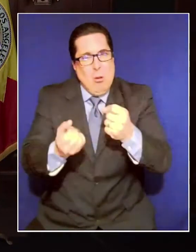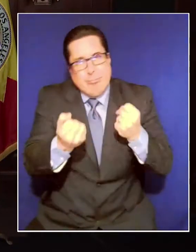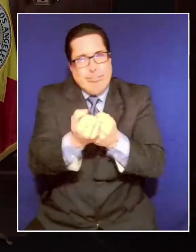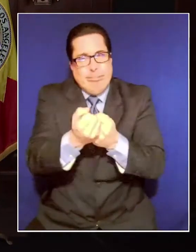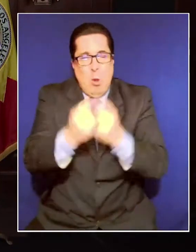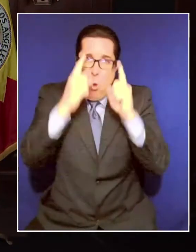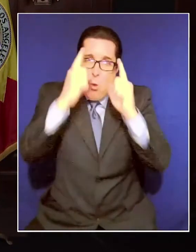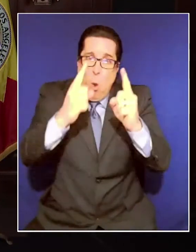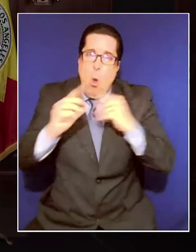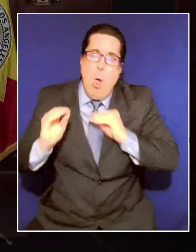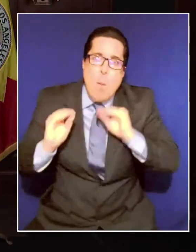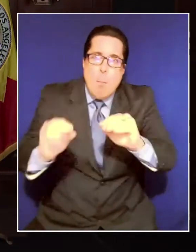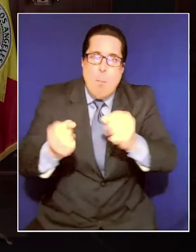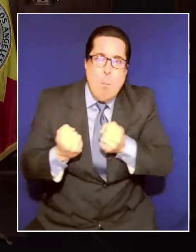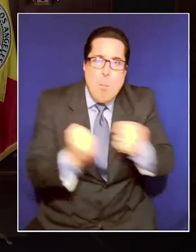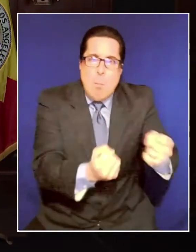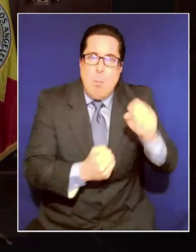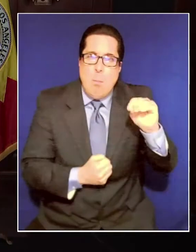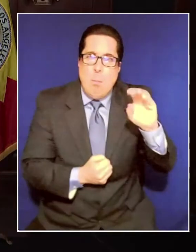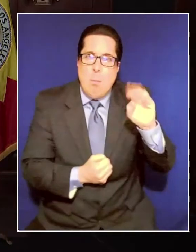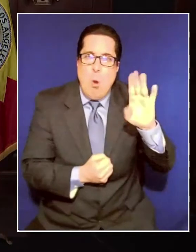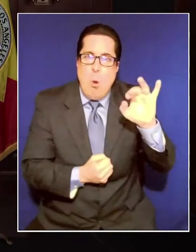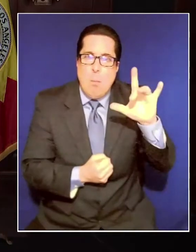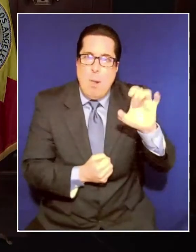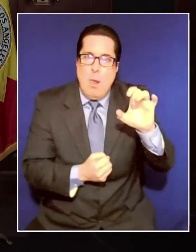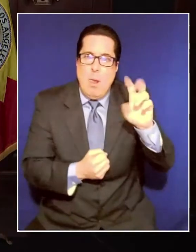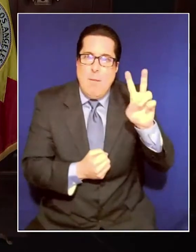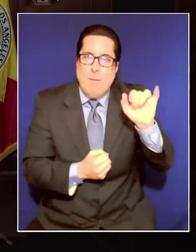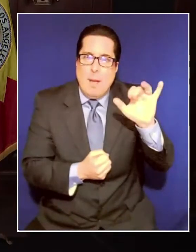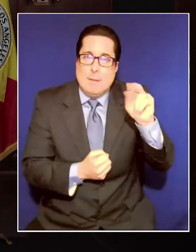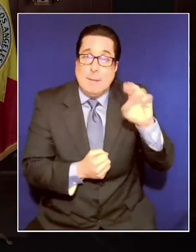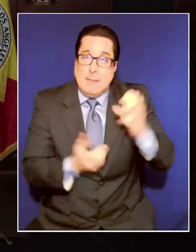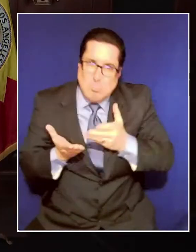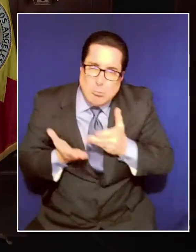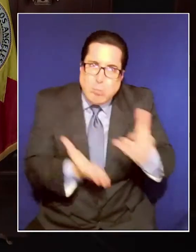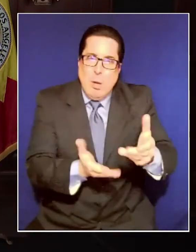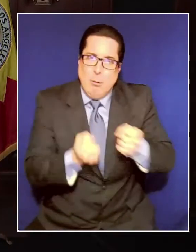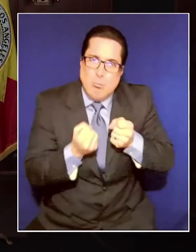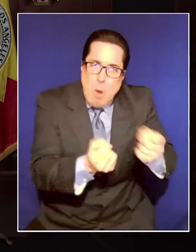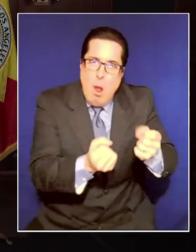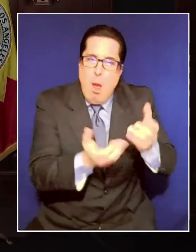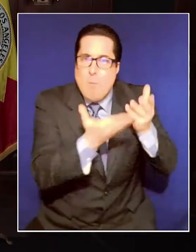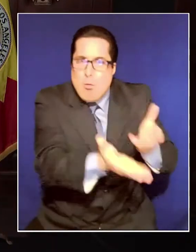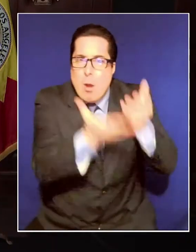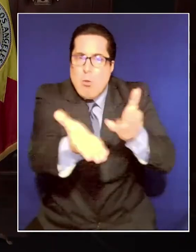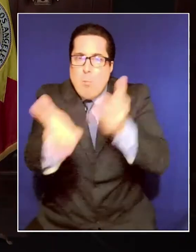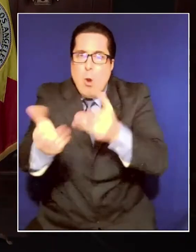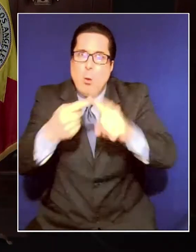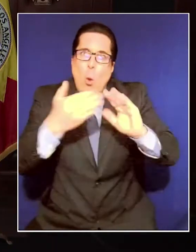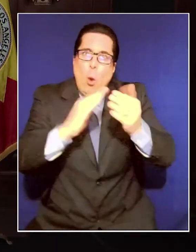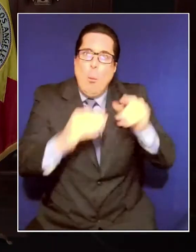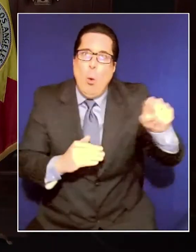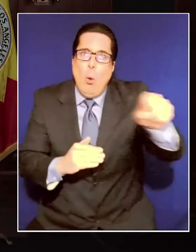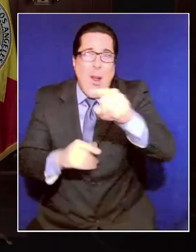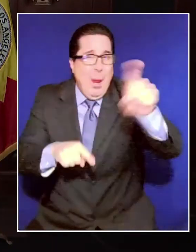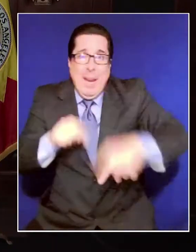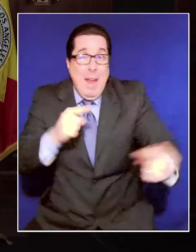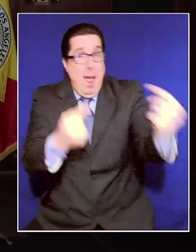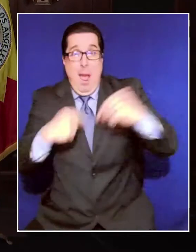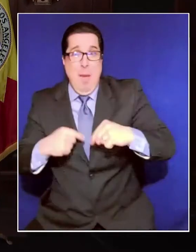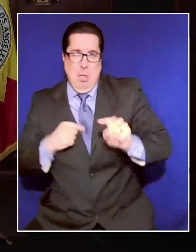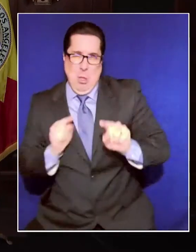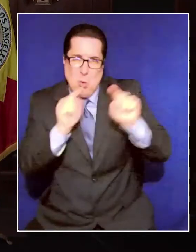vaccines to where people live, the communities that aren't being vaccinated enough at our mega sites and other places,